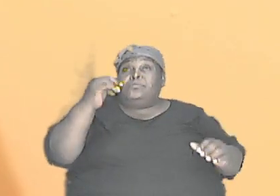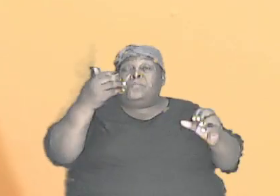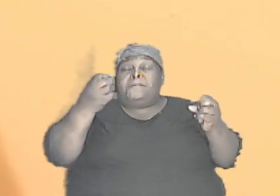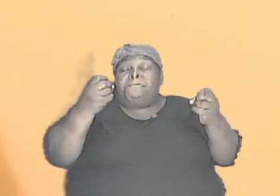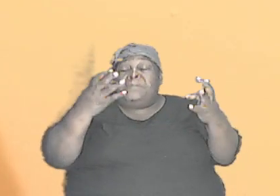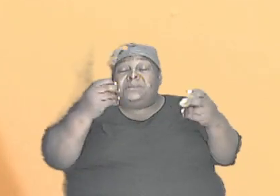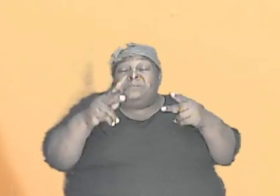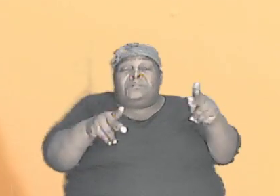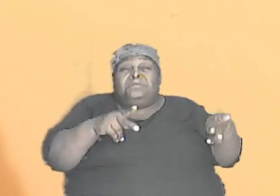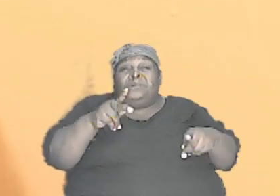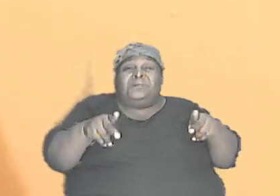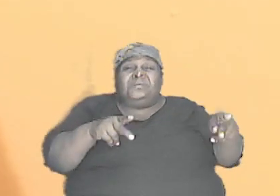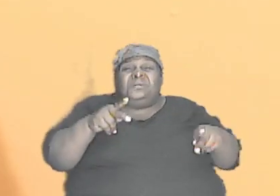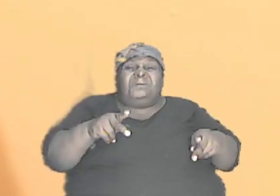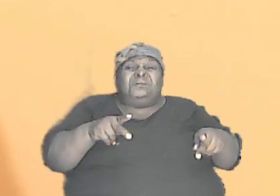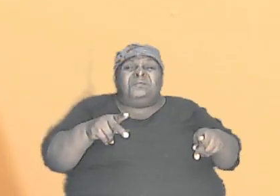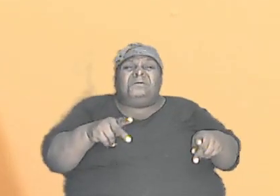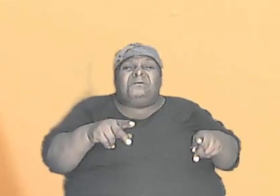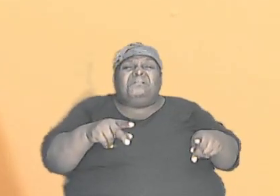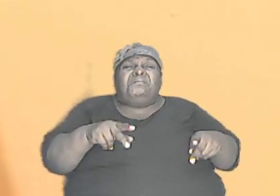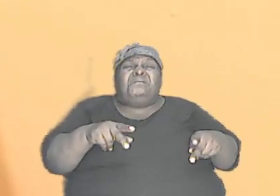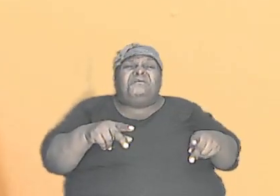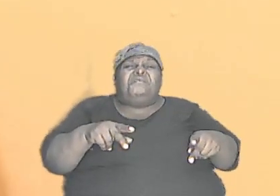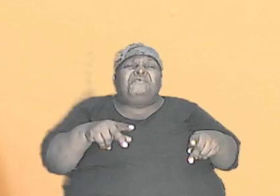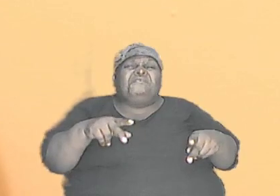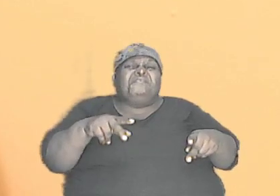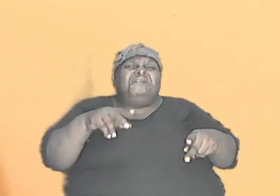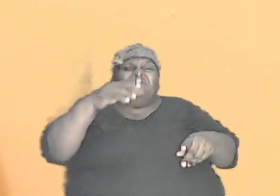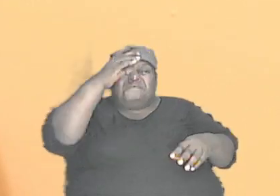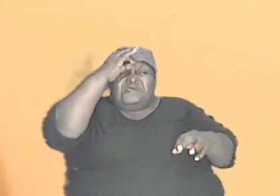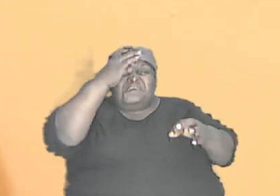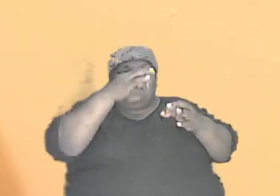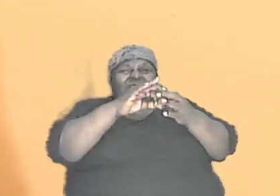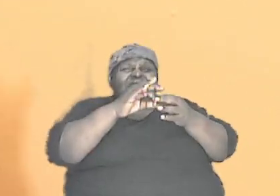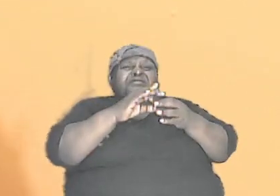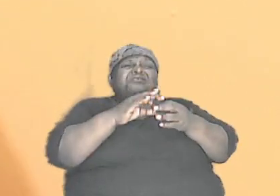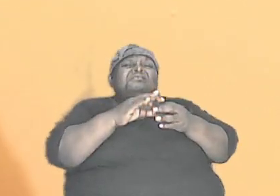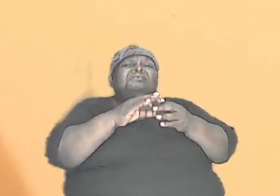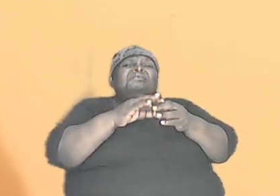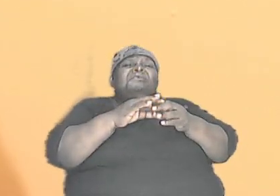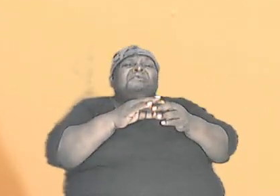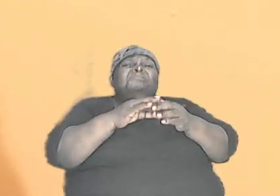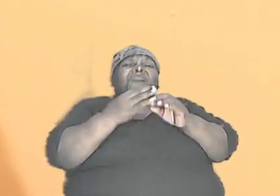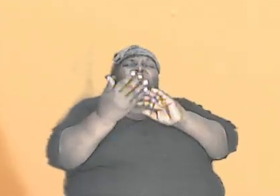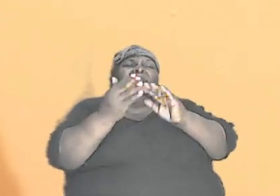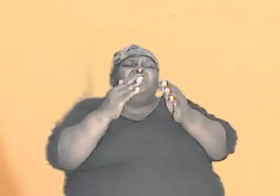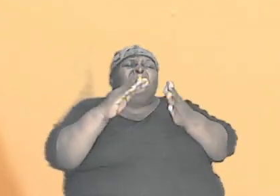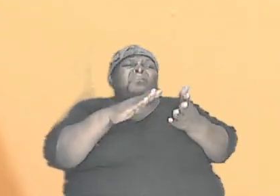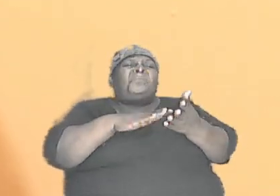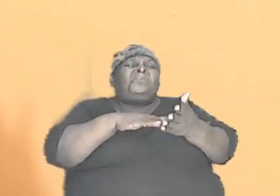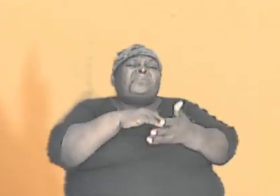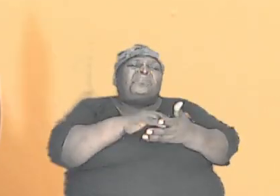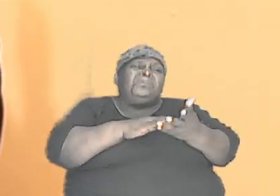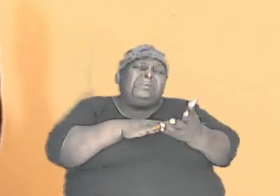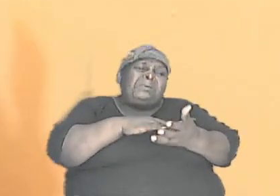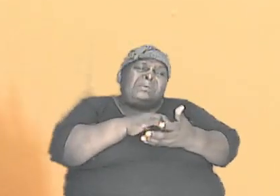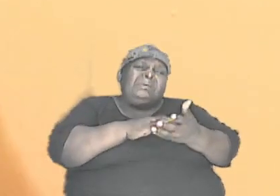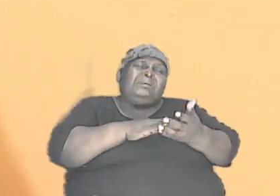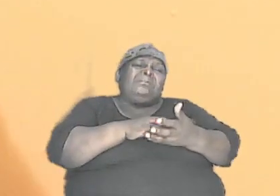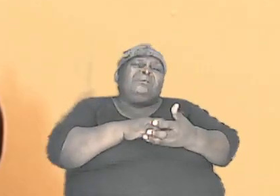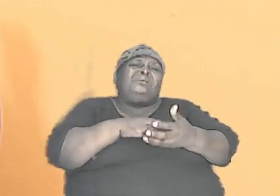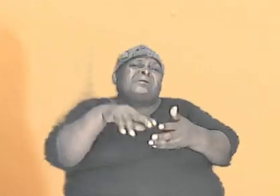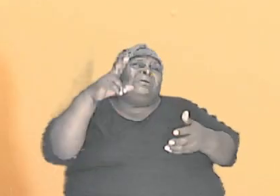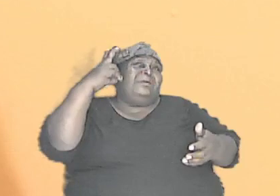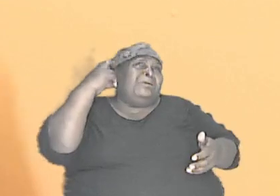shaken right now in their faith because of things that they hear over and over that the